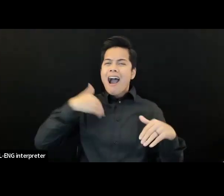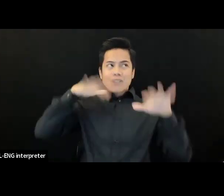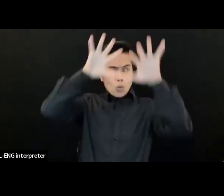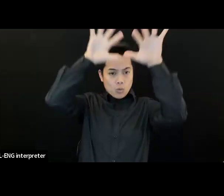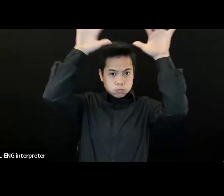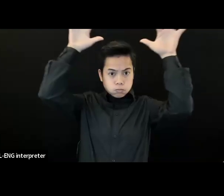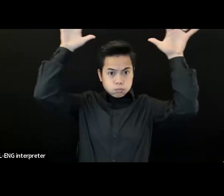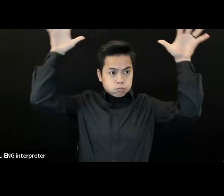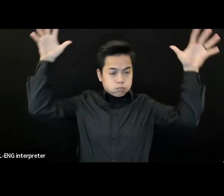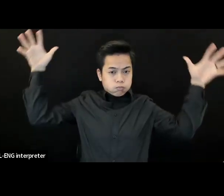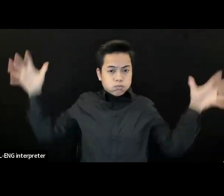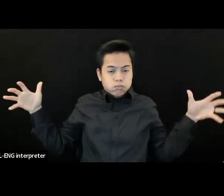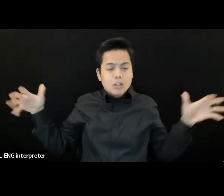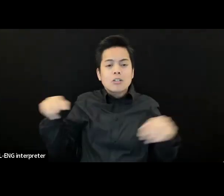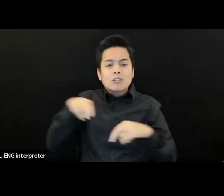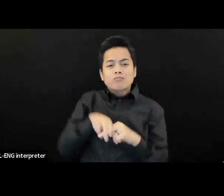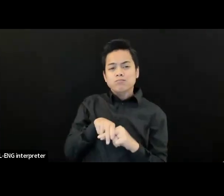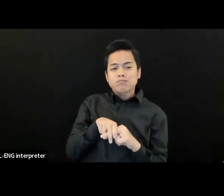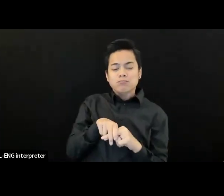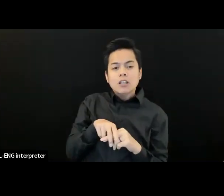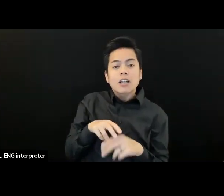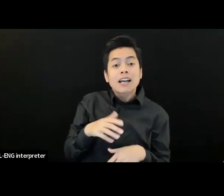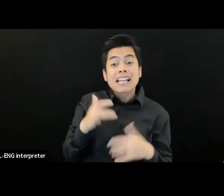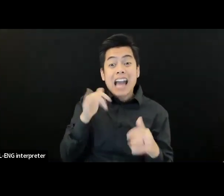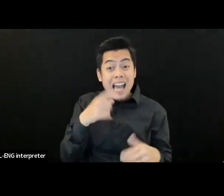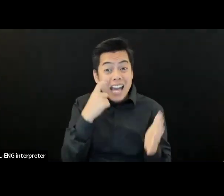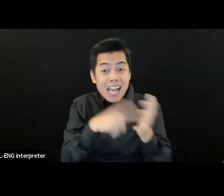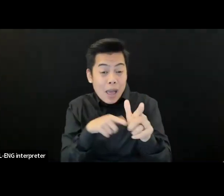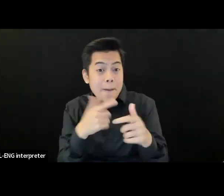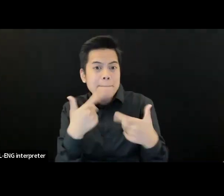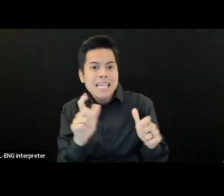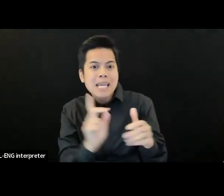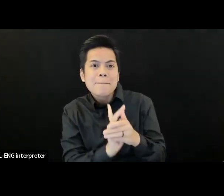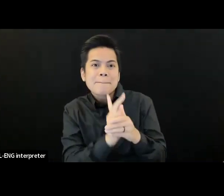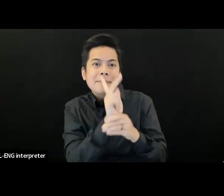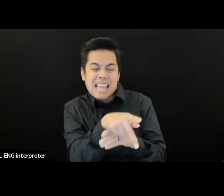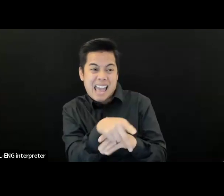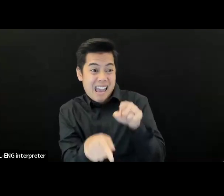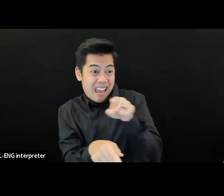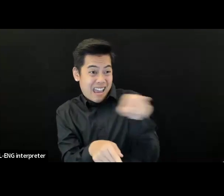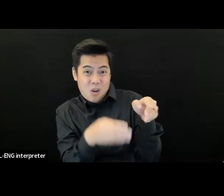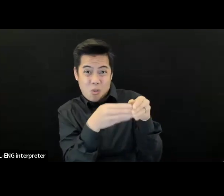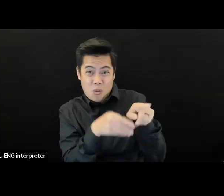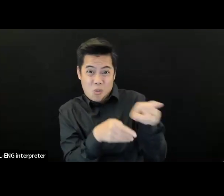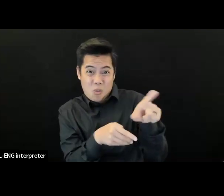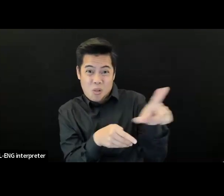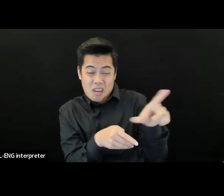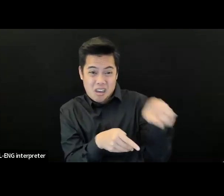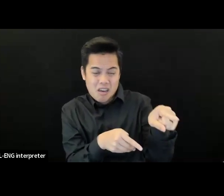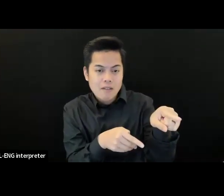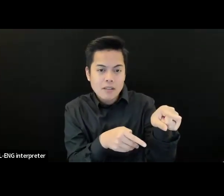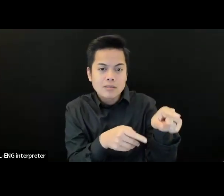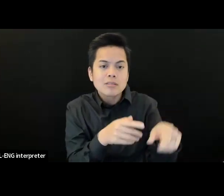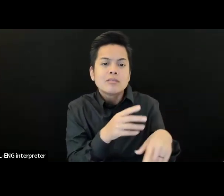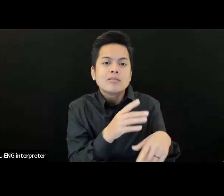see to the left that wall that folds away onto the onto the patio. And then we also